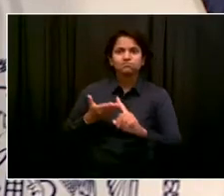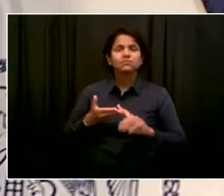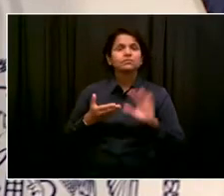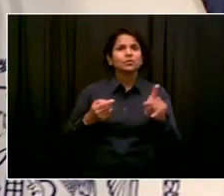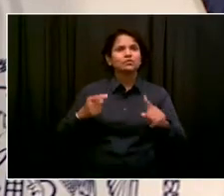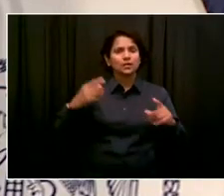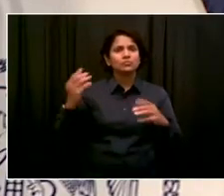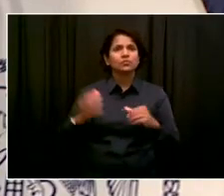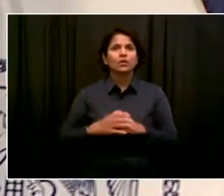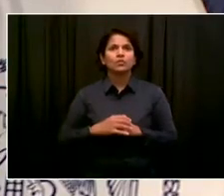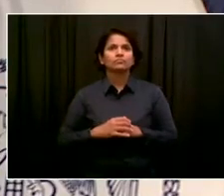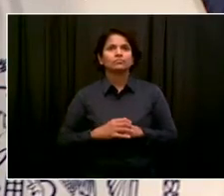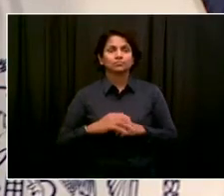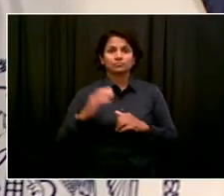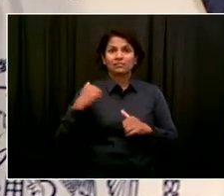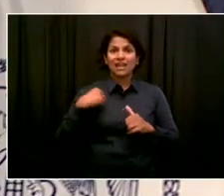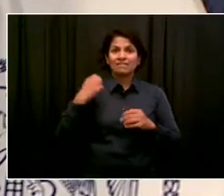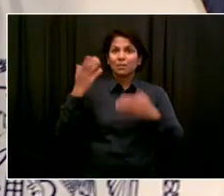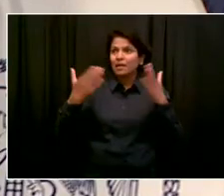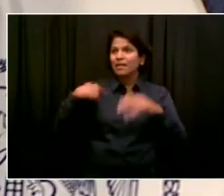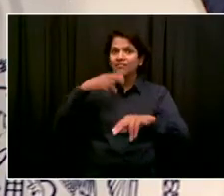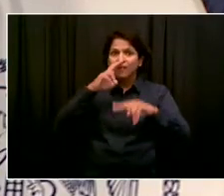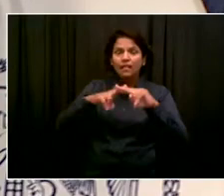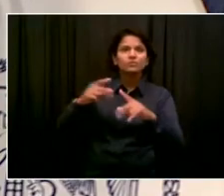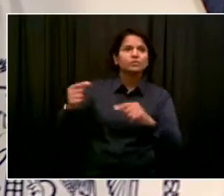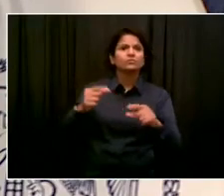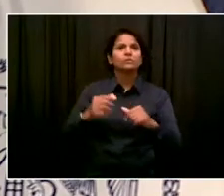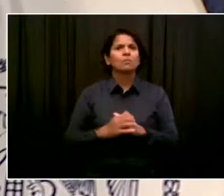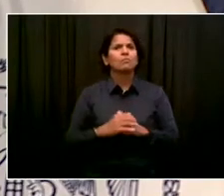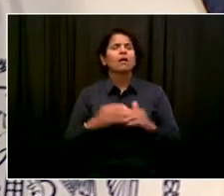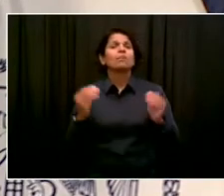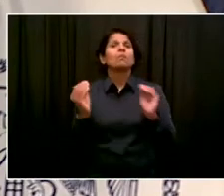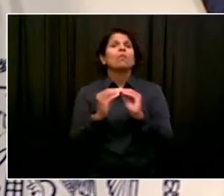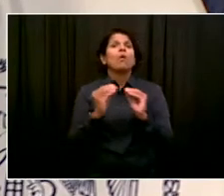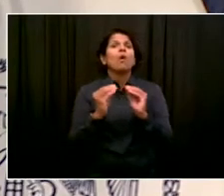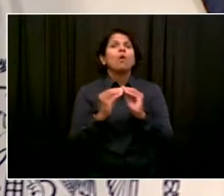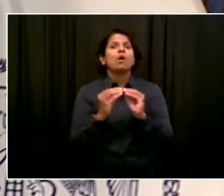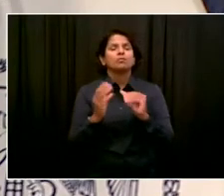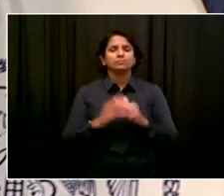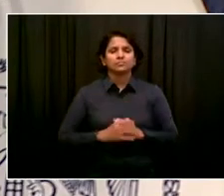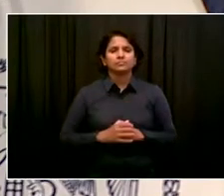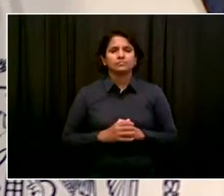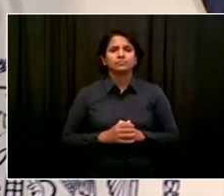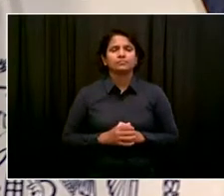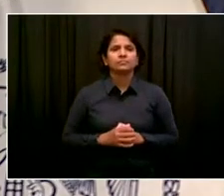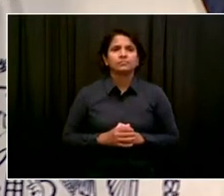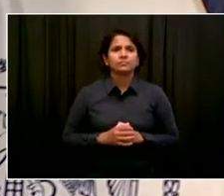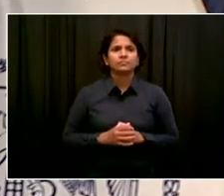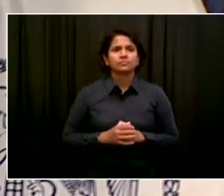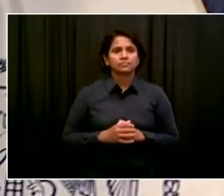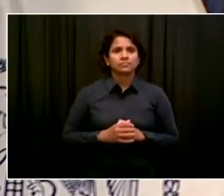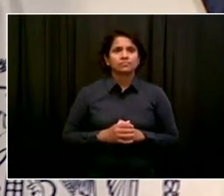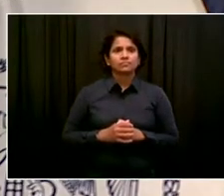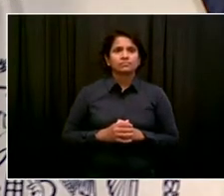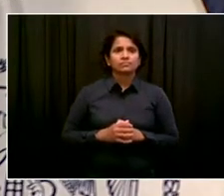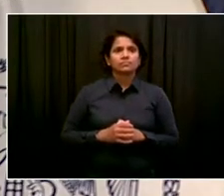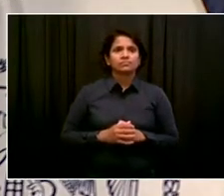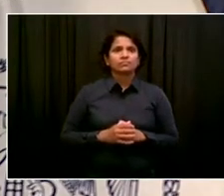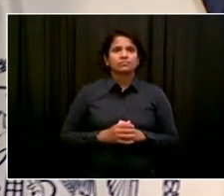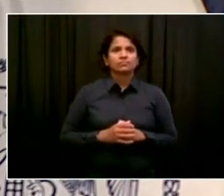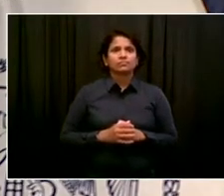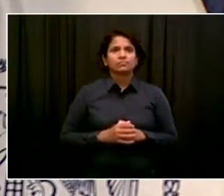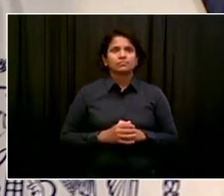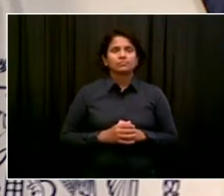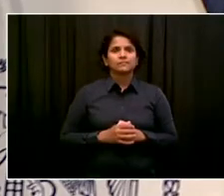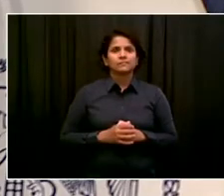announcements and updates. The actions we took already, the mandate we put on city workers already clearly helped